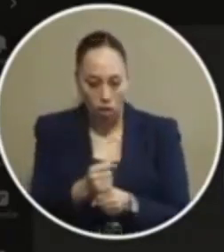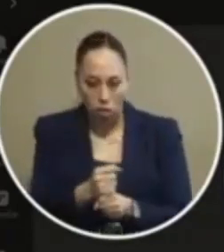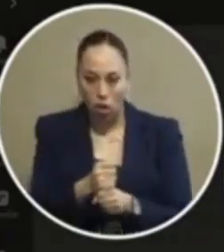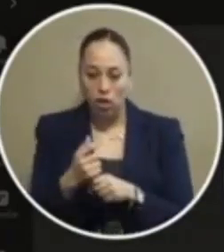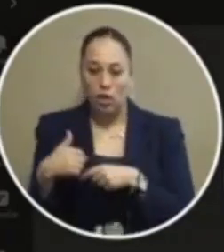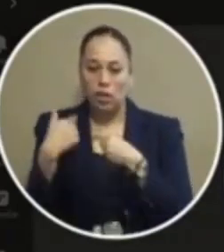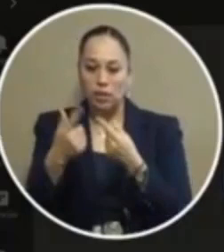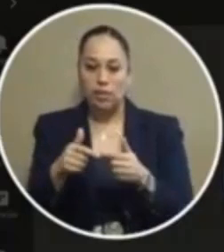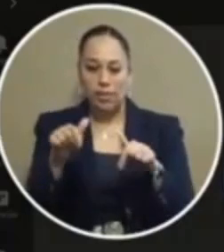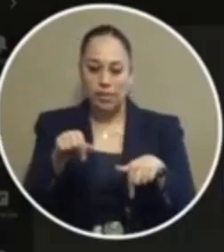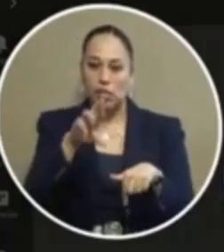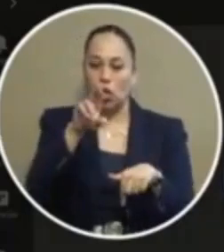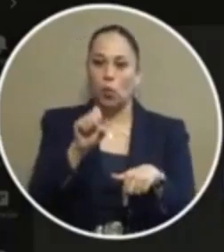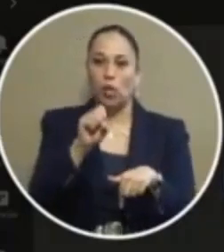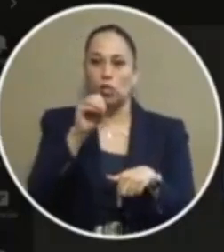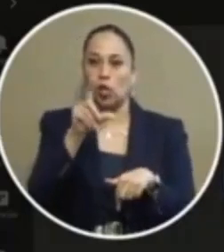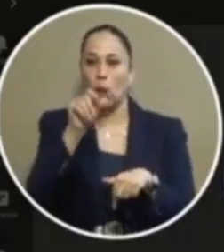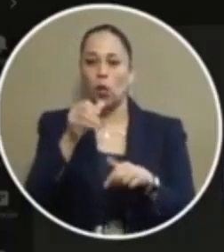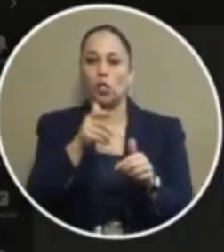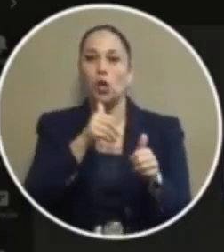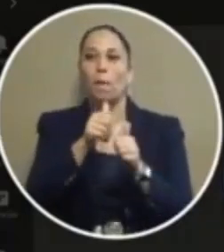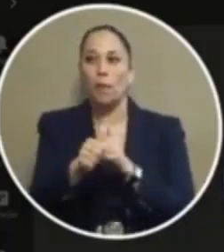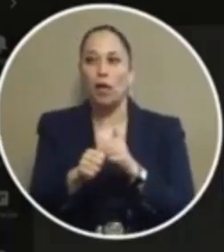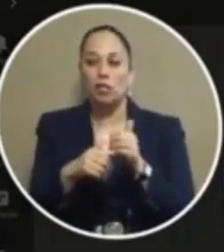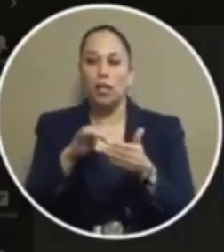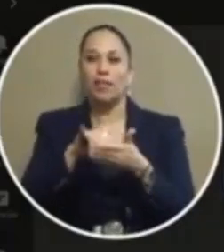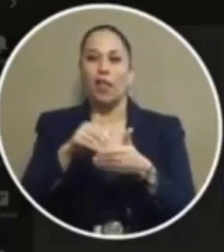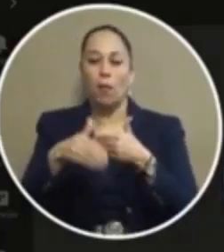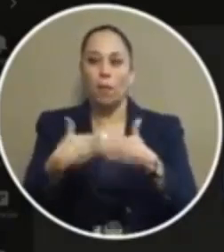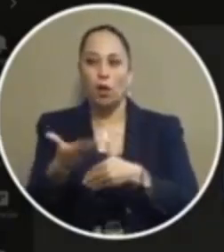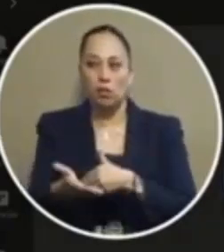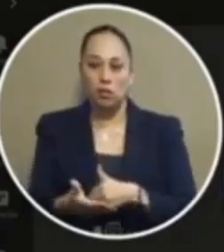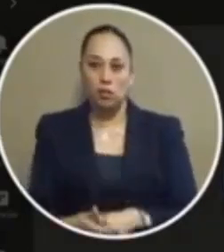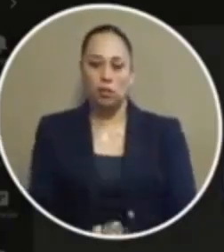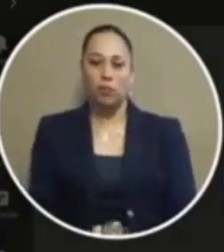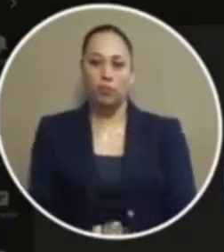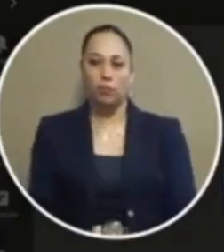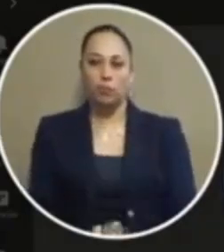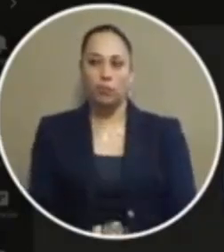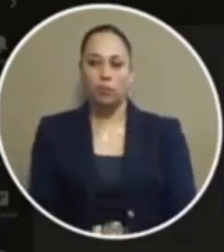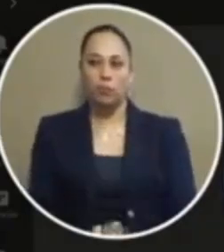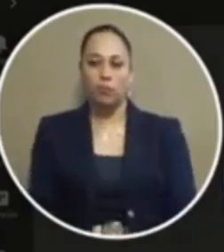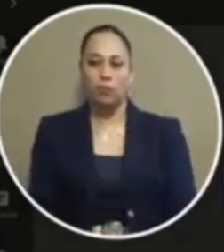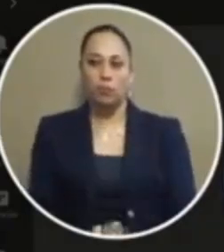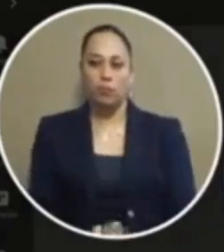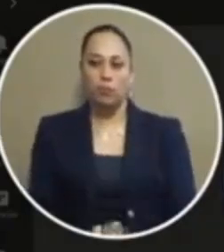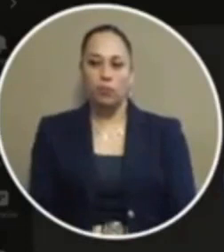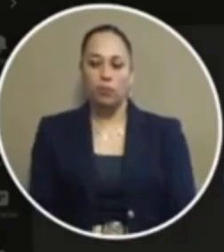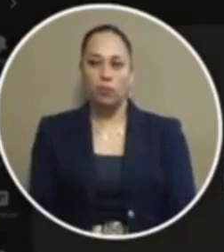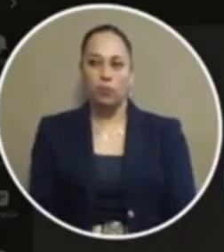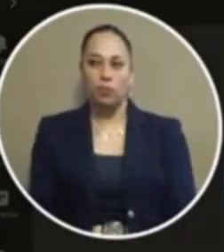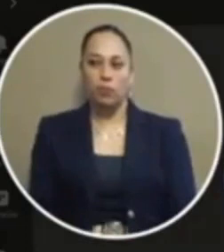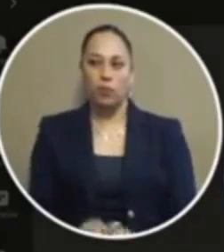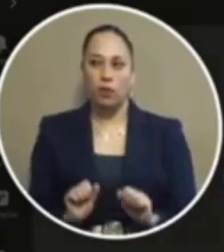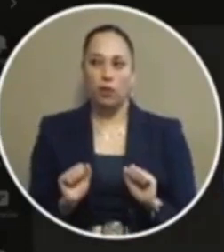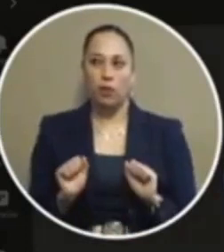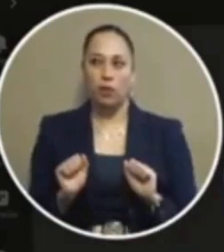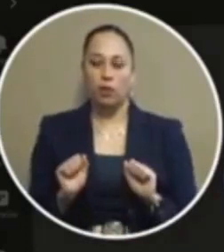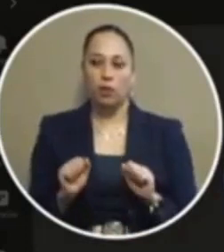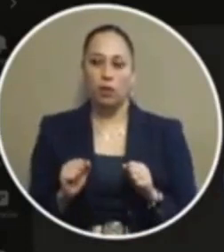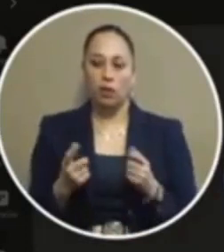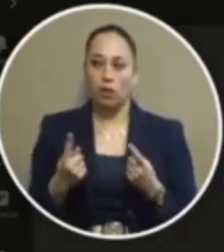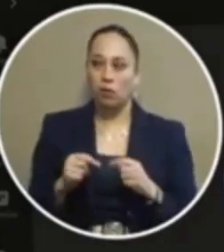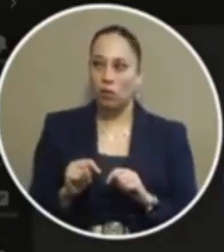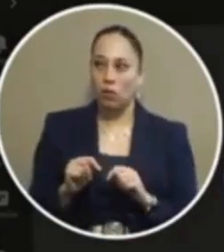this resolution was passed an actual implementation process can i chime in and offer something